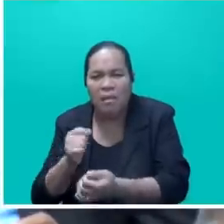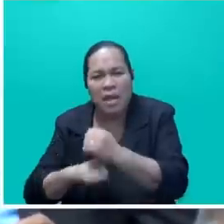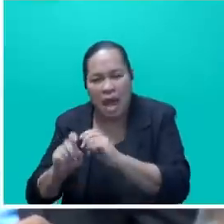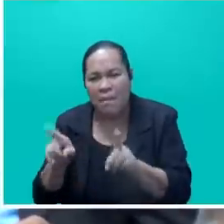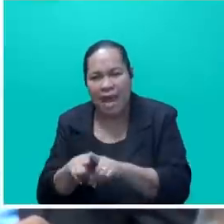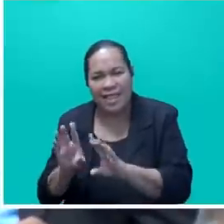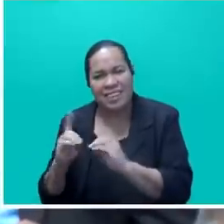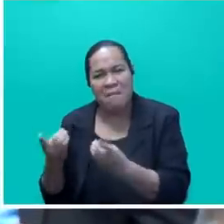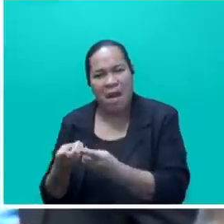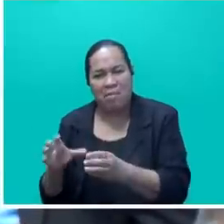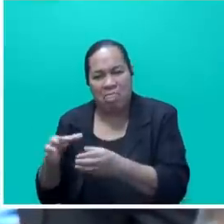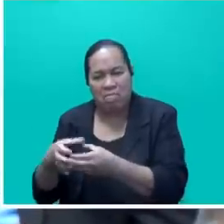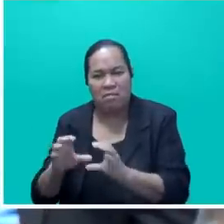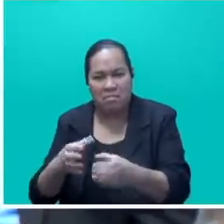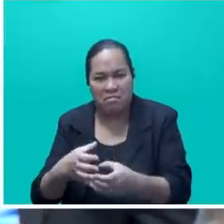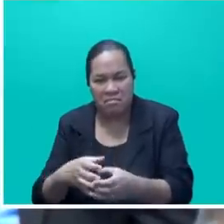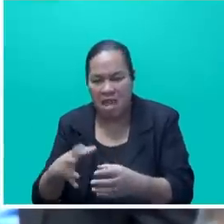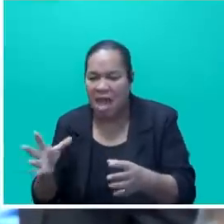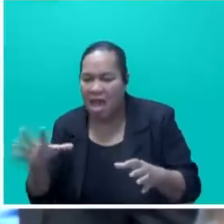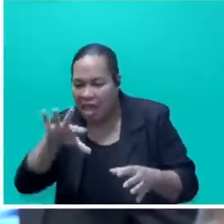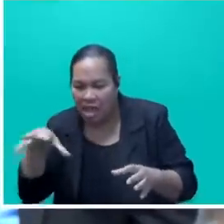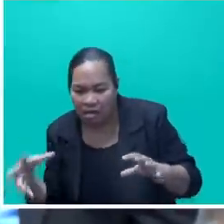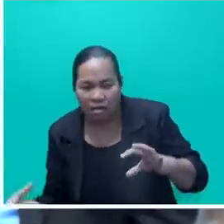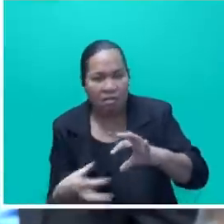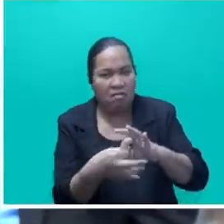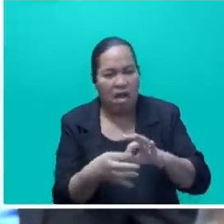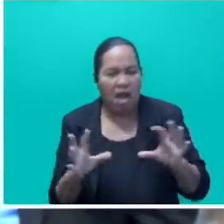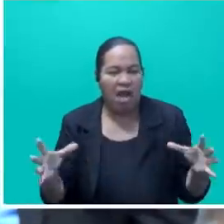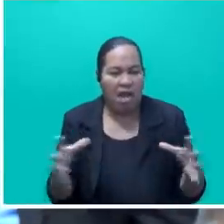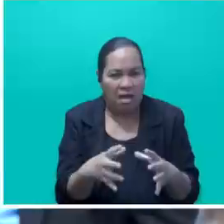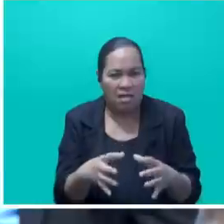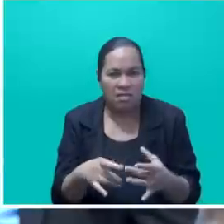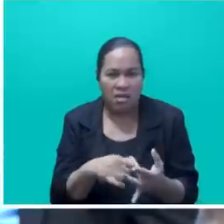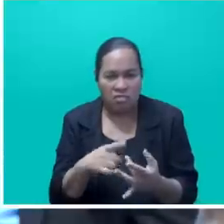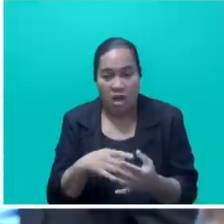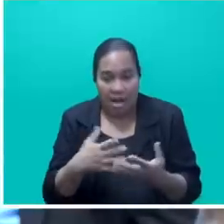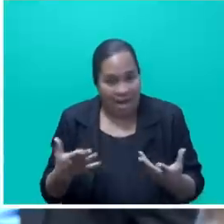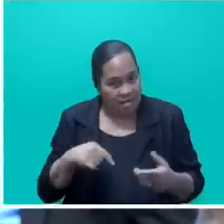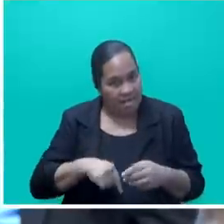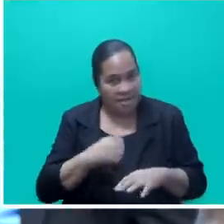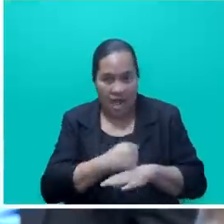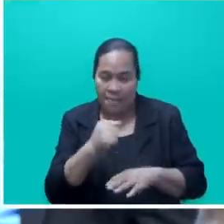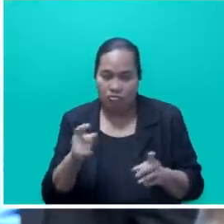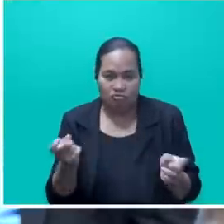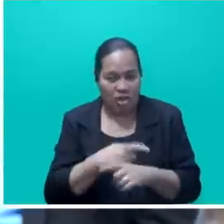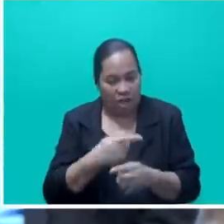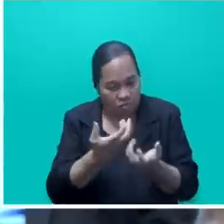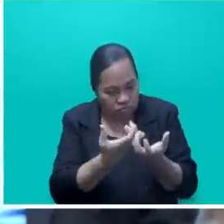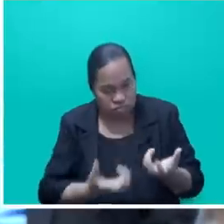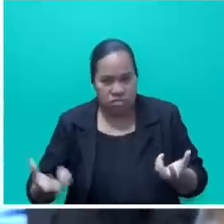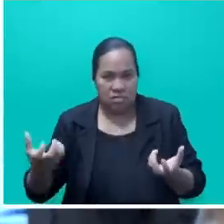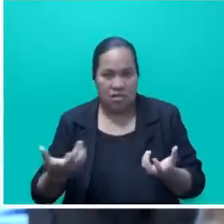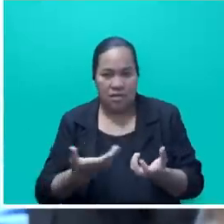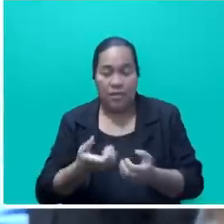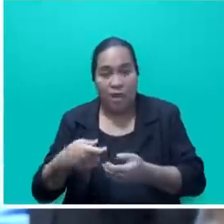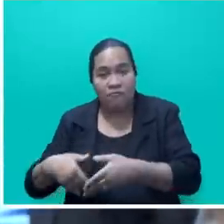clustered with many other departments. Under this government, this has changed. We have restored the